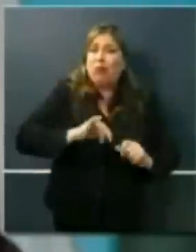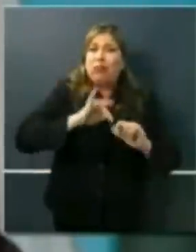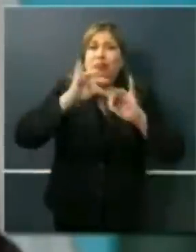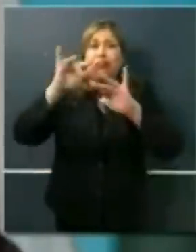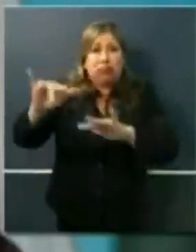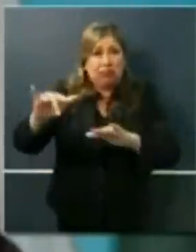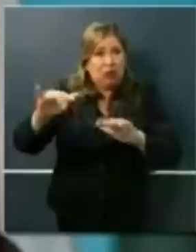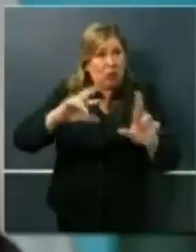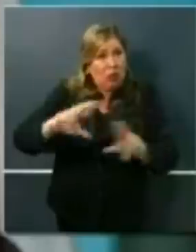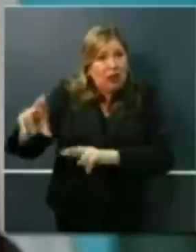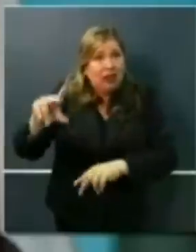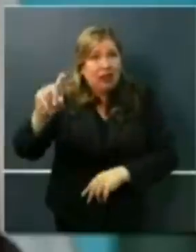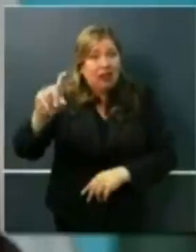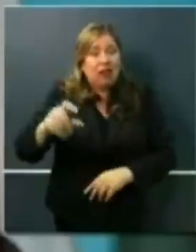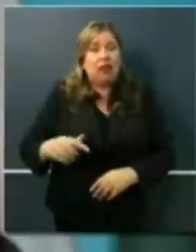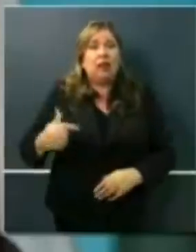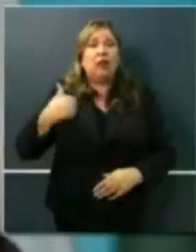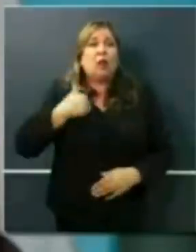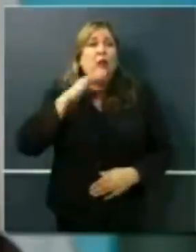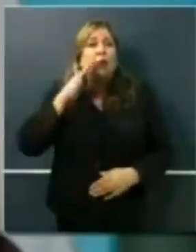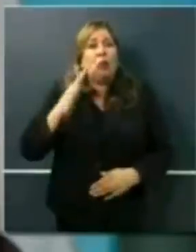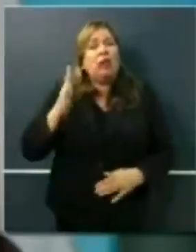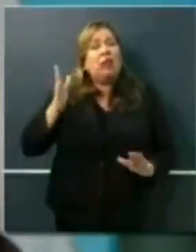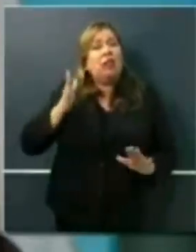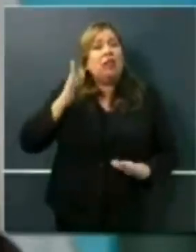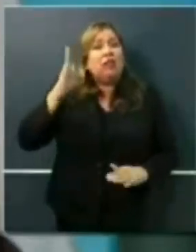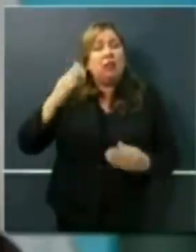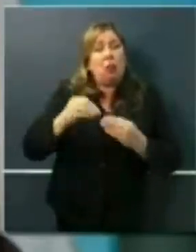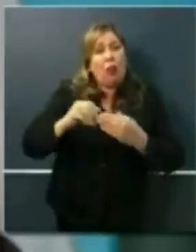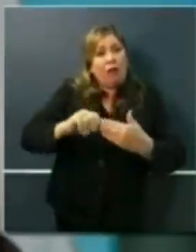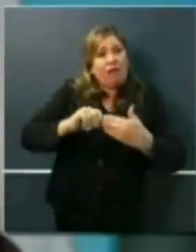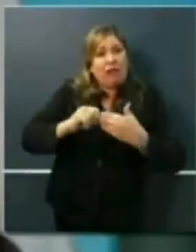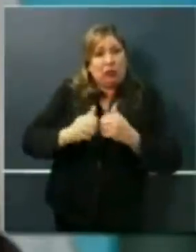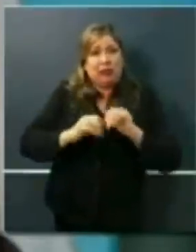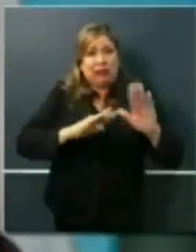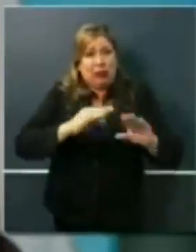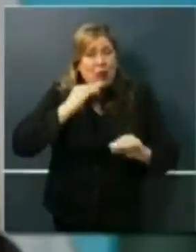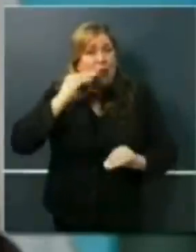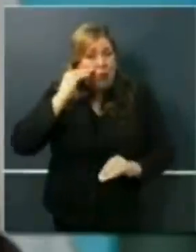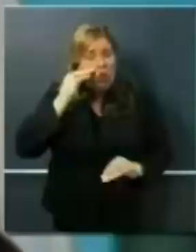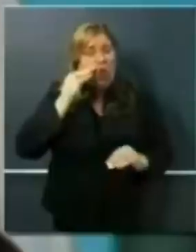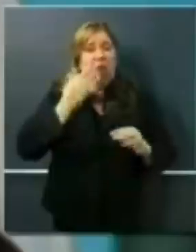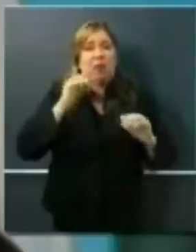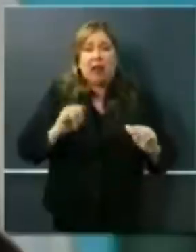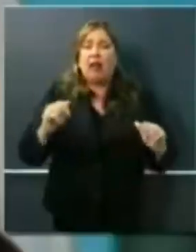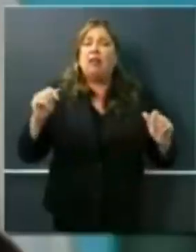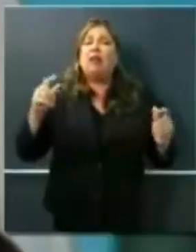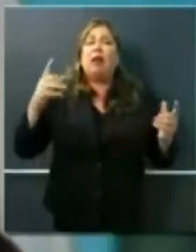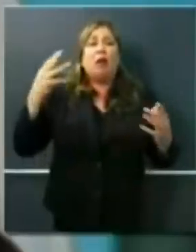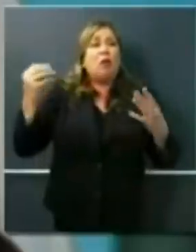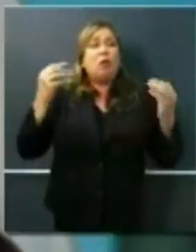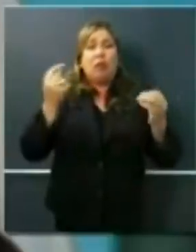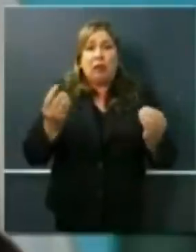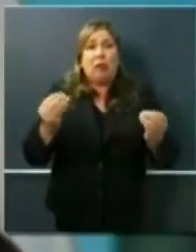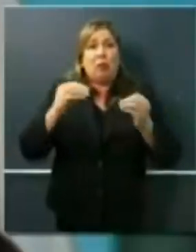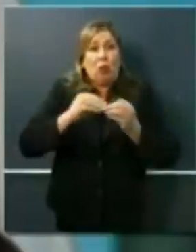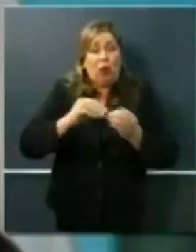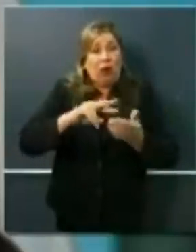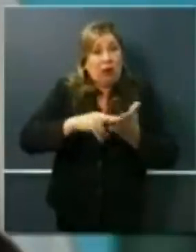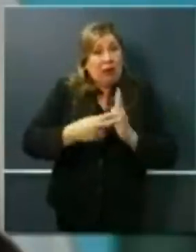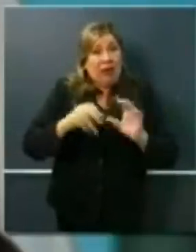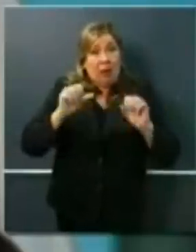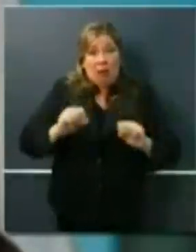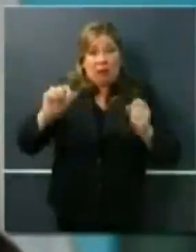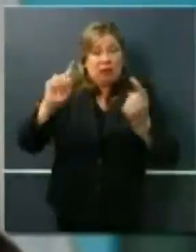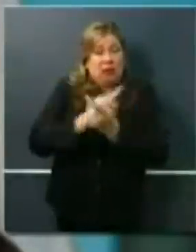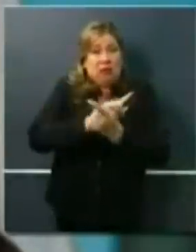loosen the stay-at-home orders ultimately and eventually, the prospect of increased infections and spreads. We